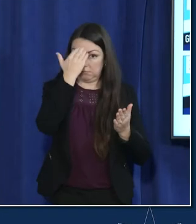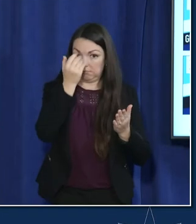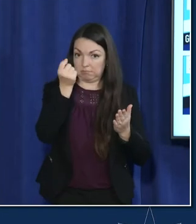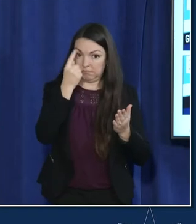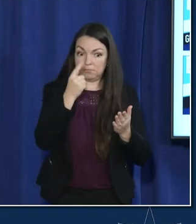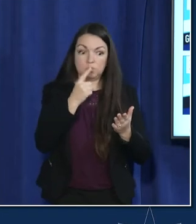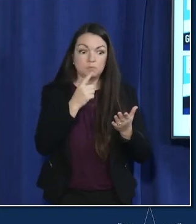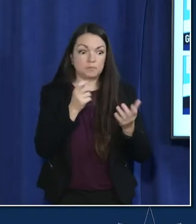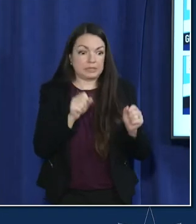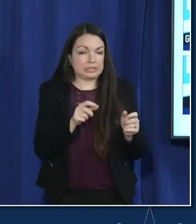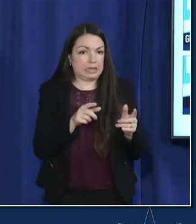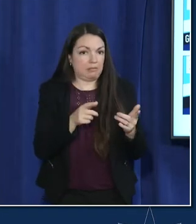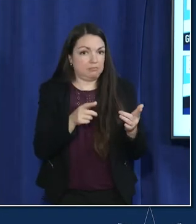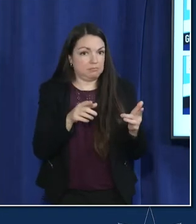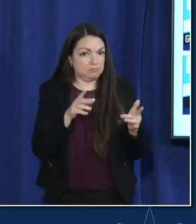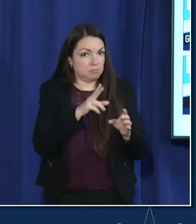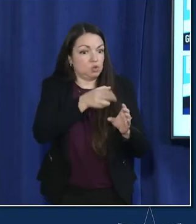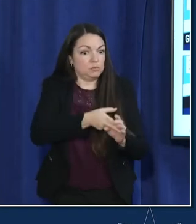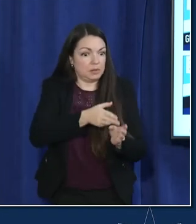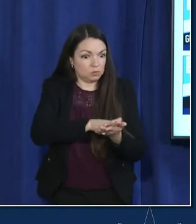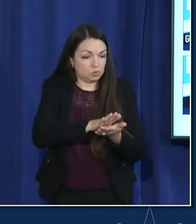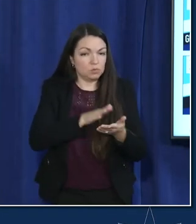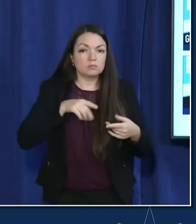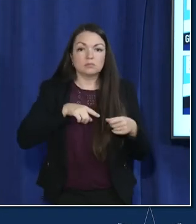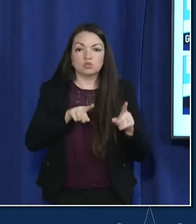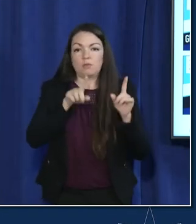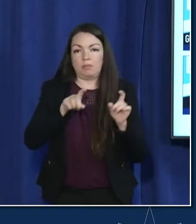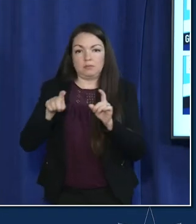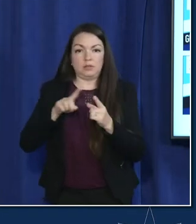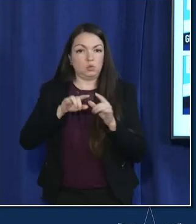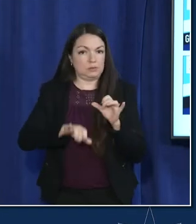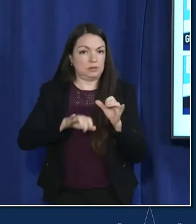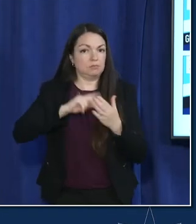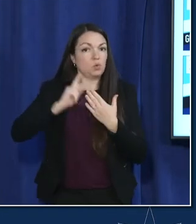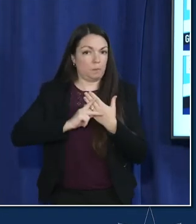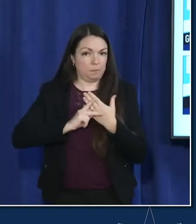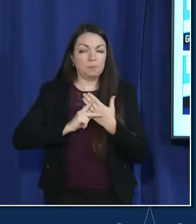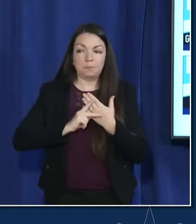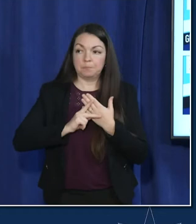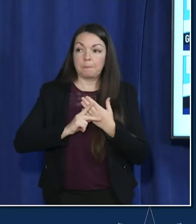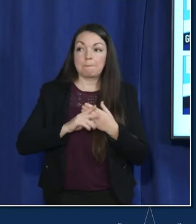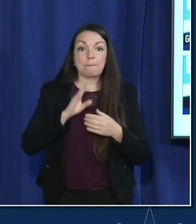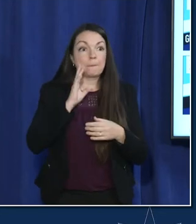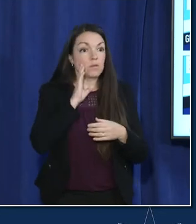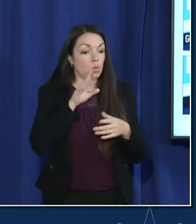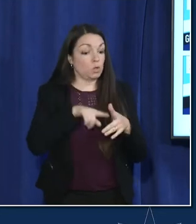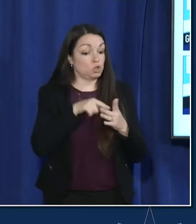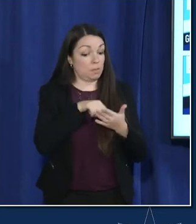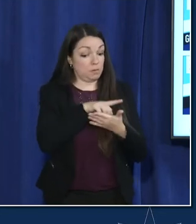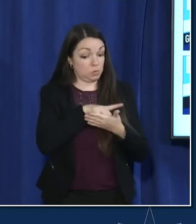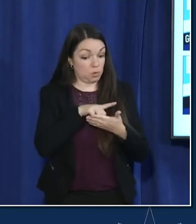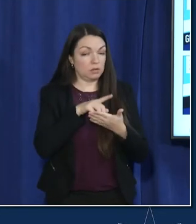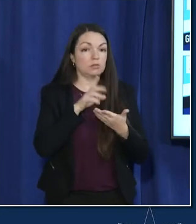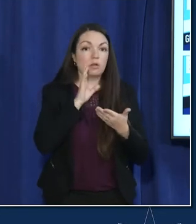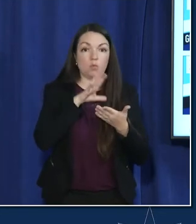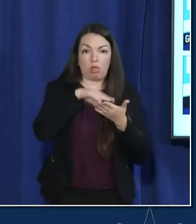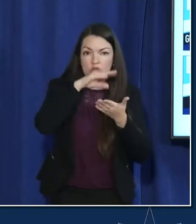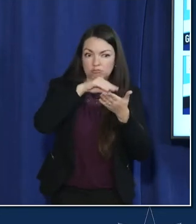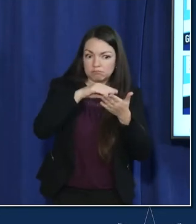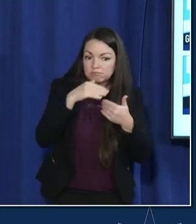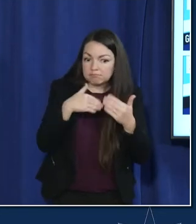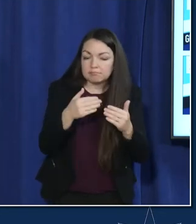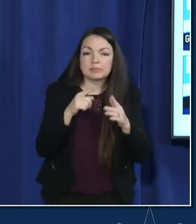activities during the test to stay program so that'll be starting at the end of this week we're going to take our lessons learned from there and then continue to build on that